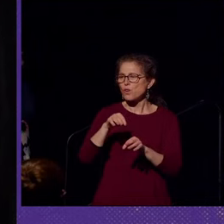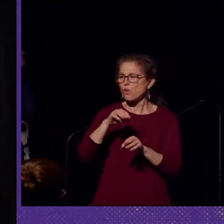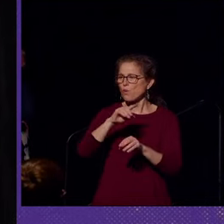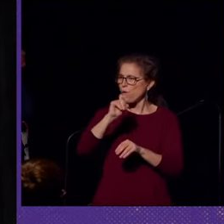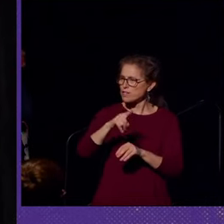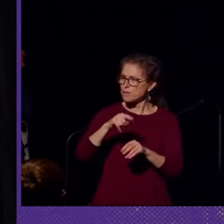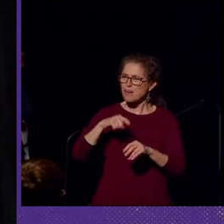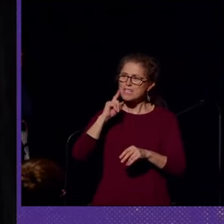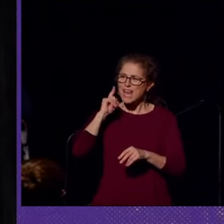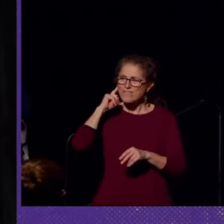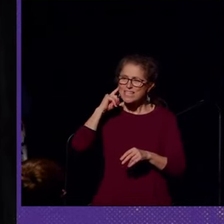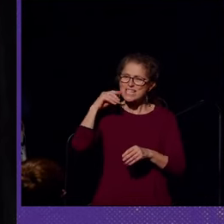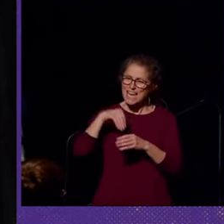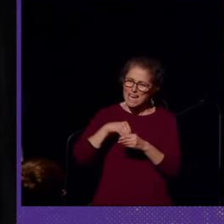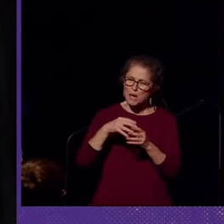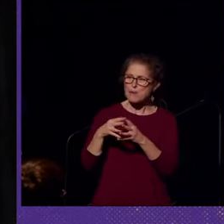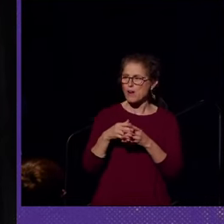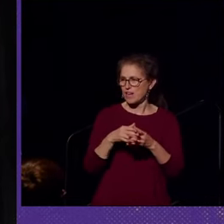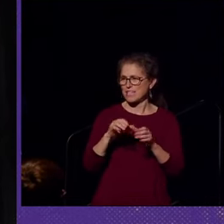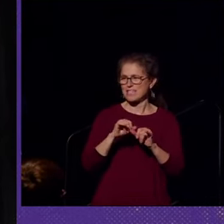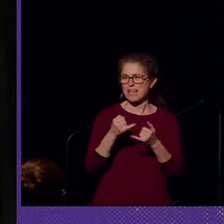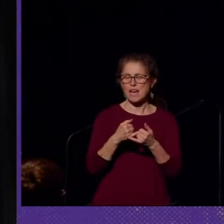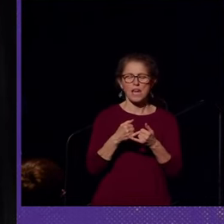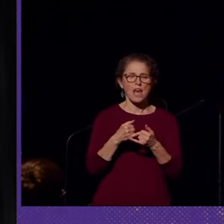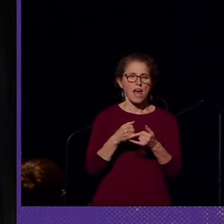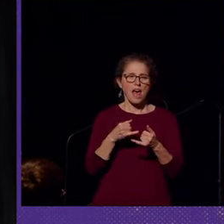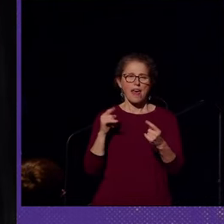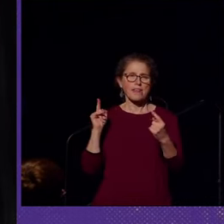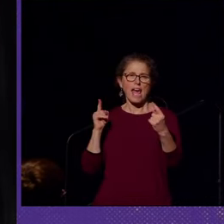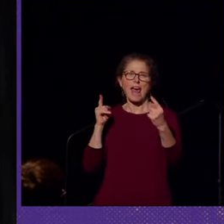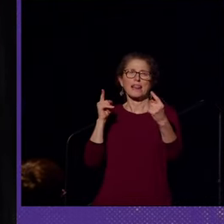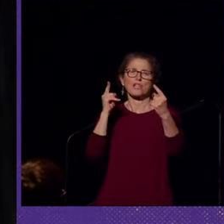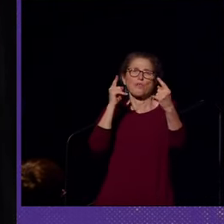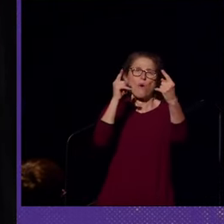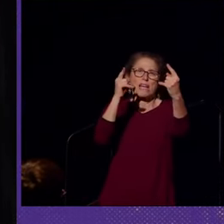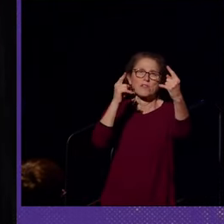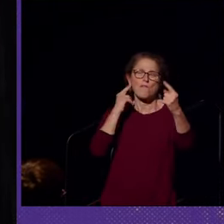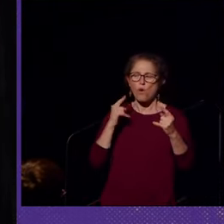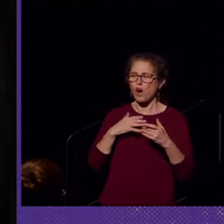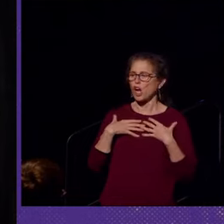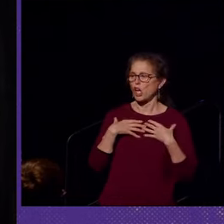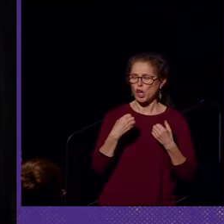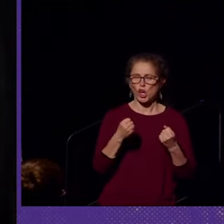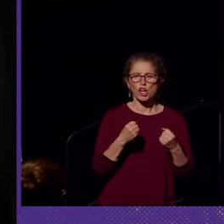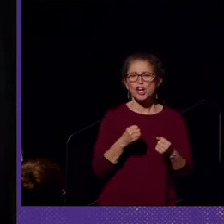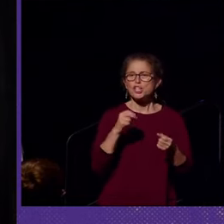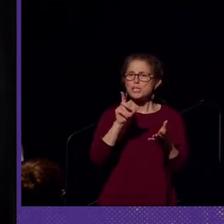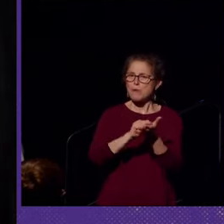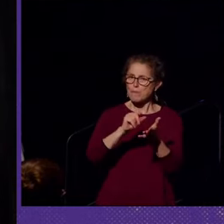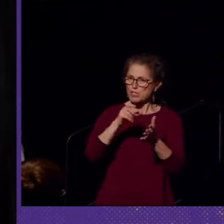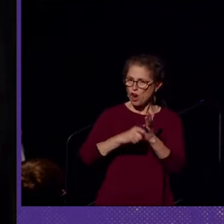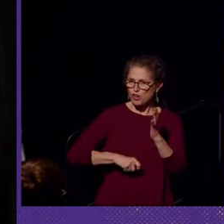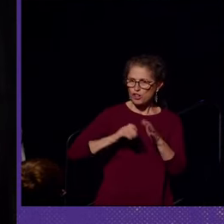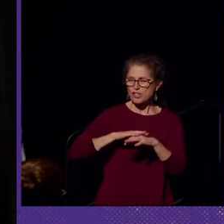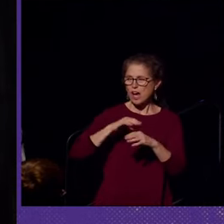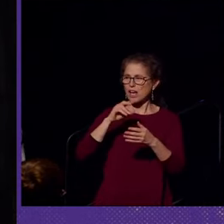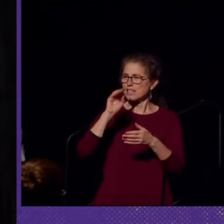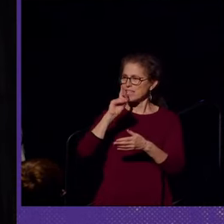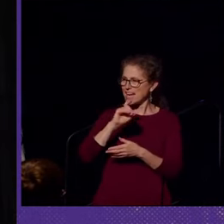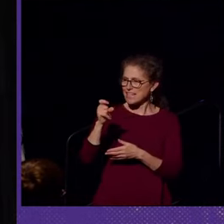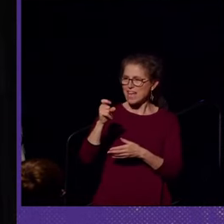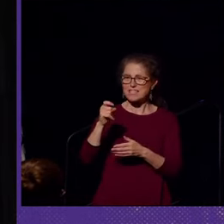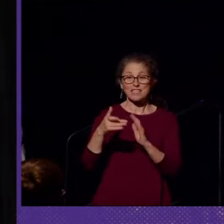in American society and the endless quest for a cure. She has published articles on diagnostic